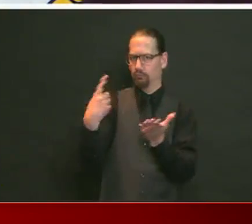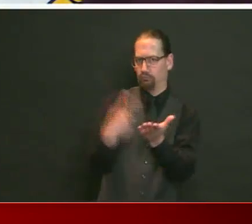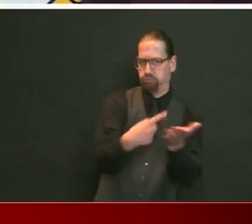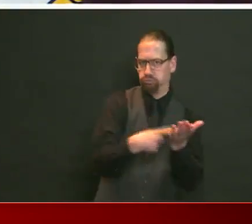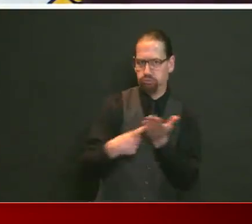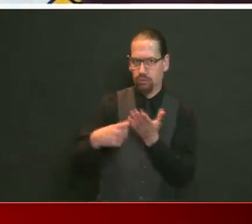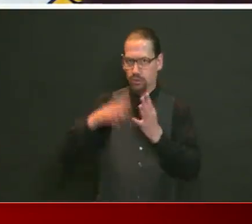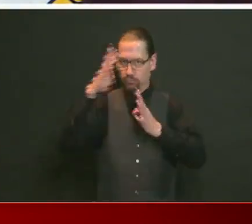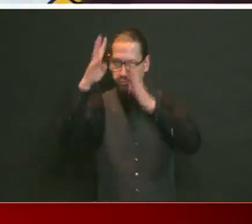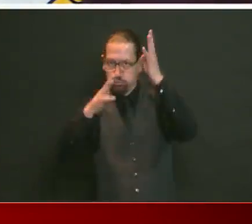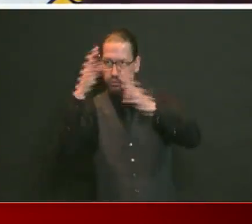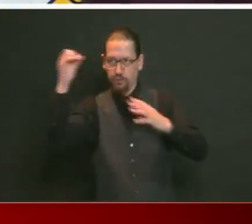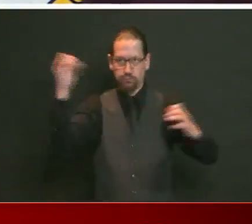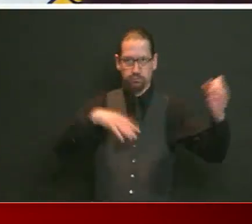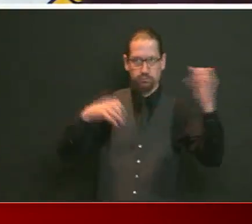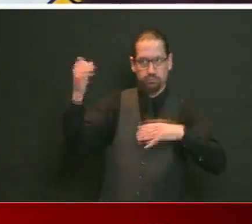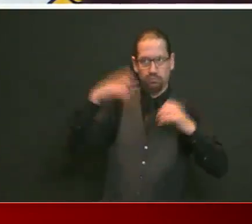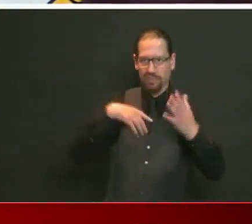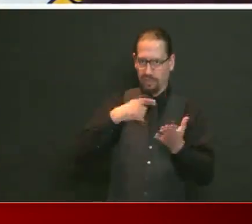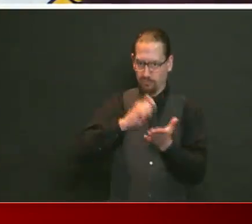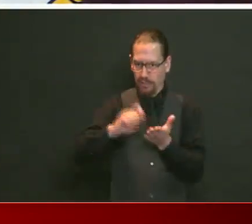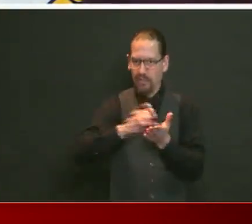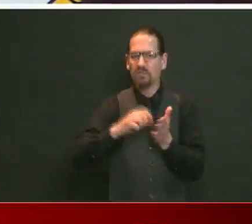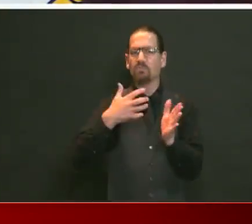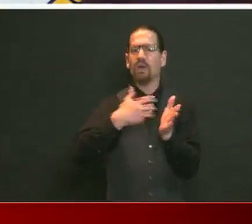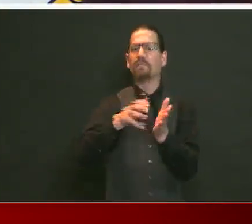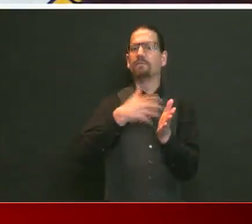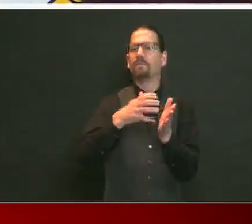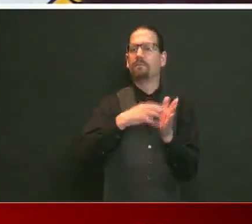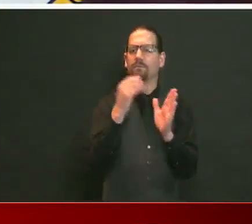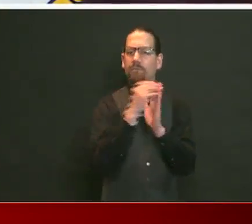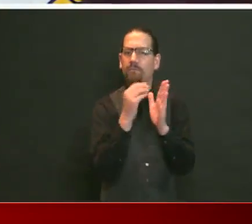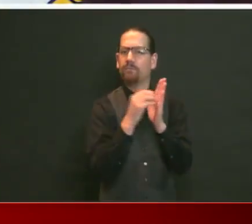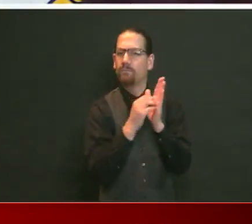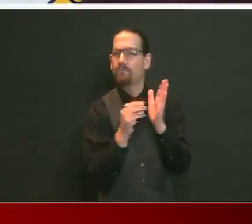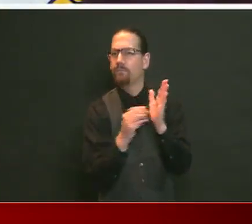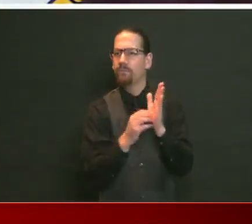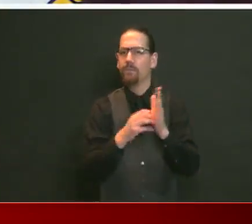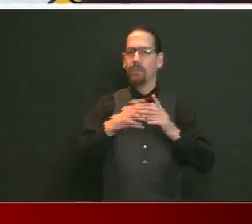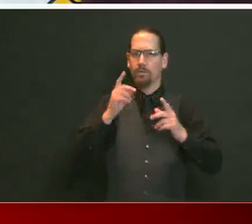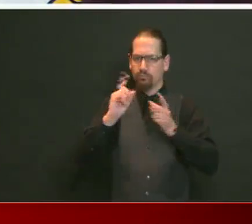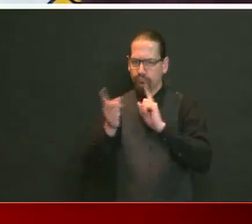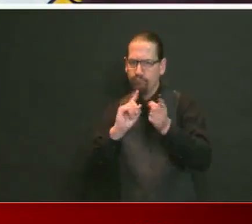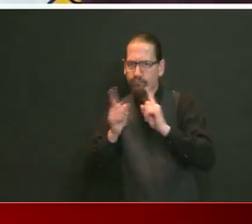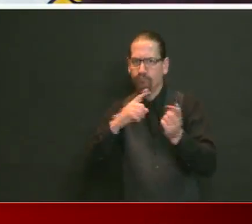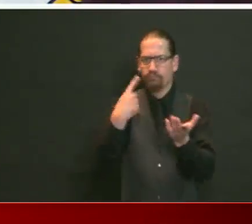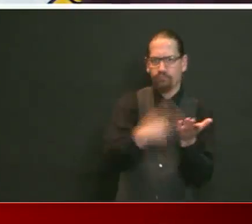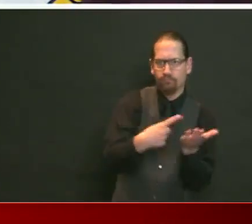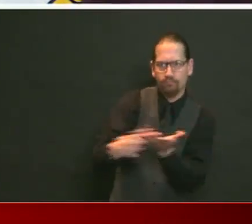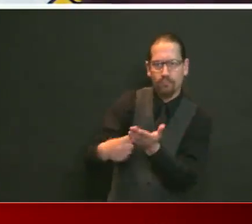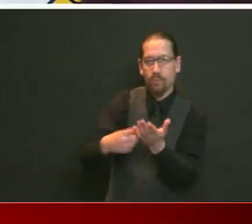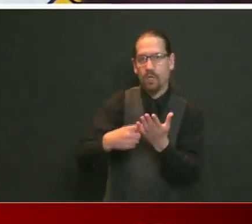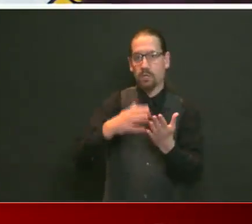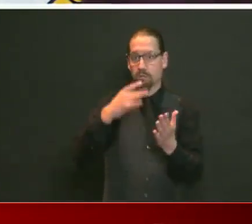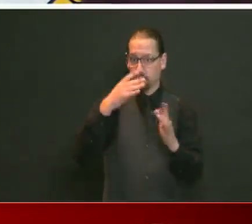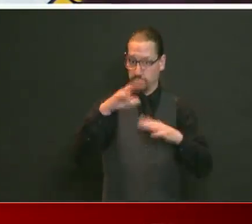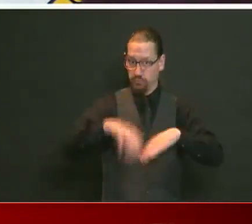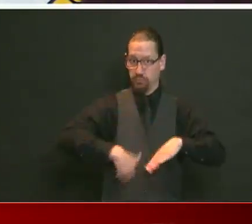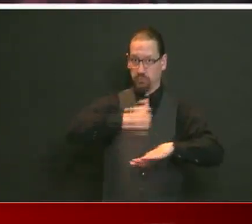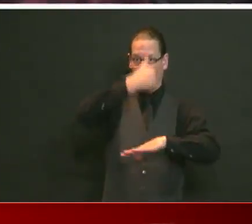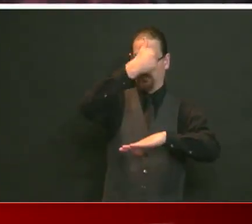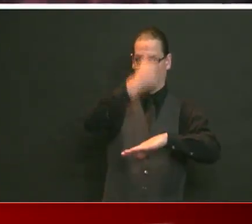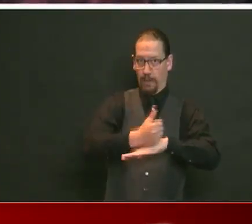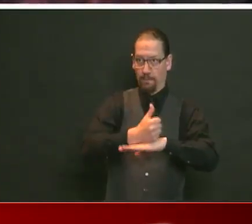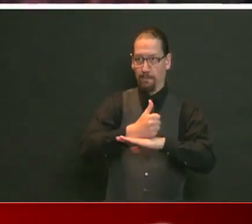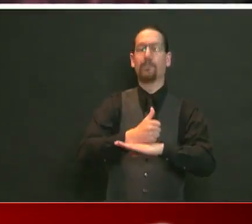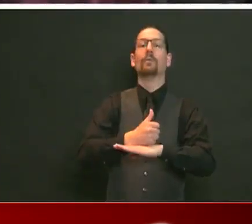I think by Wednesday, Thursday of this week, that working plan will be online with a lot more details. The details. One